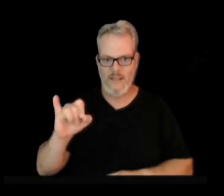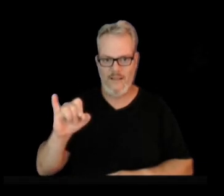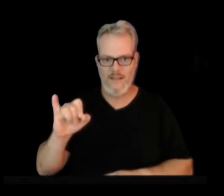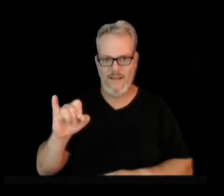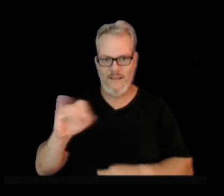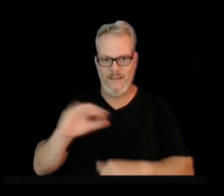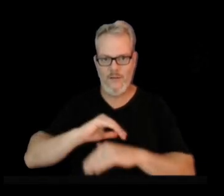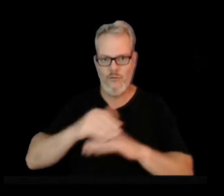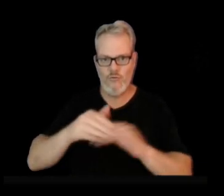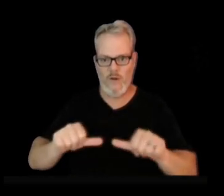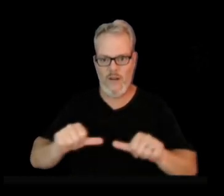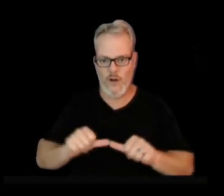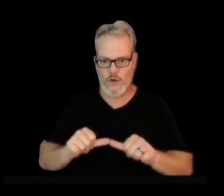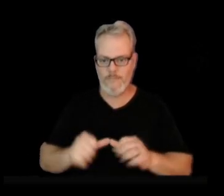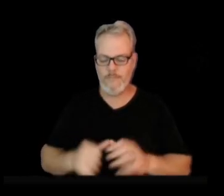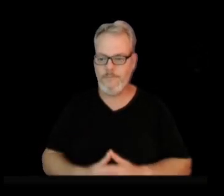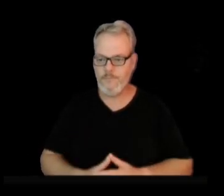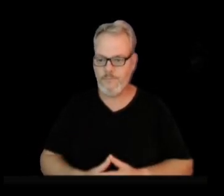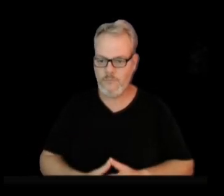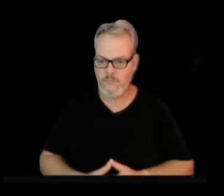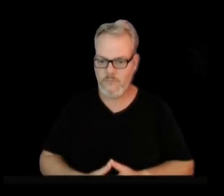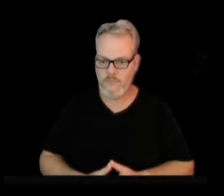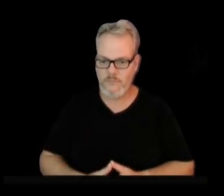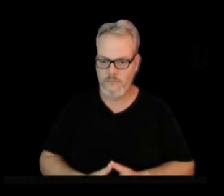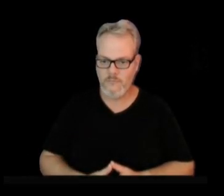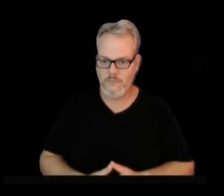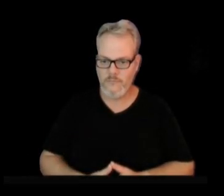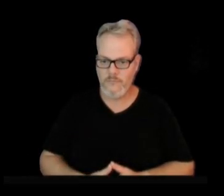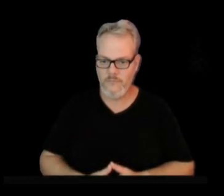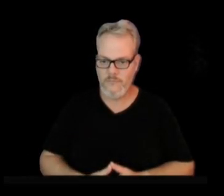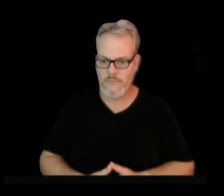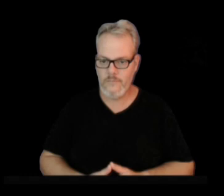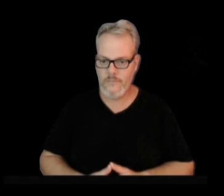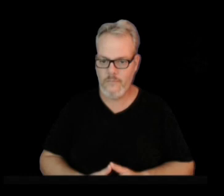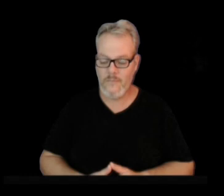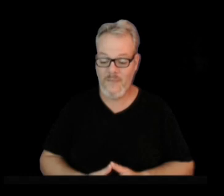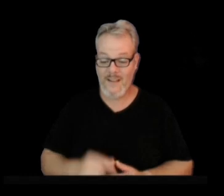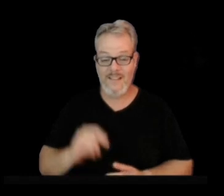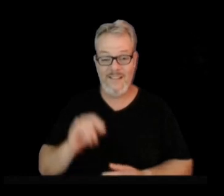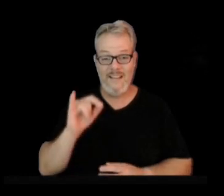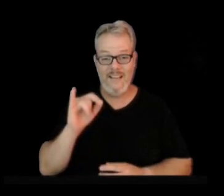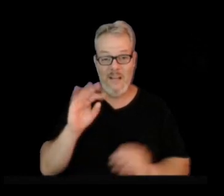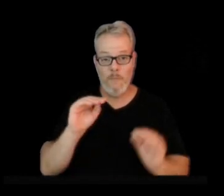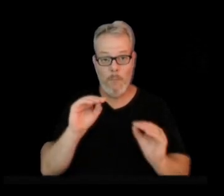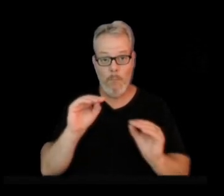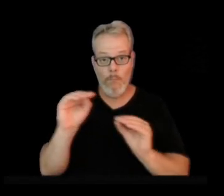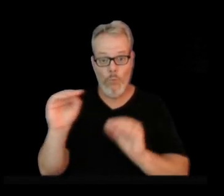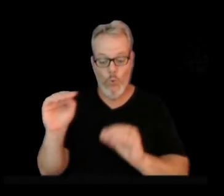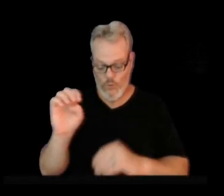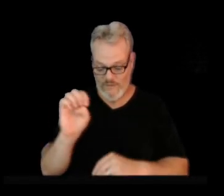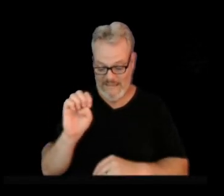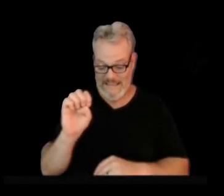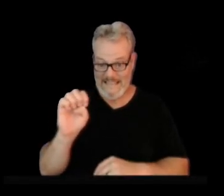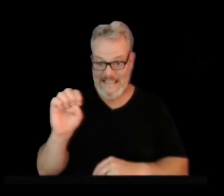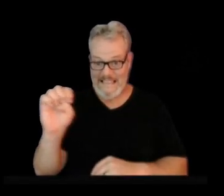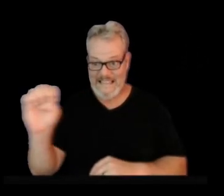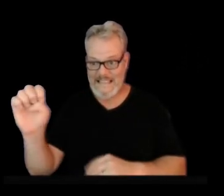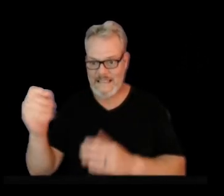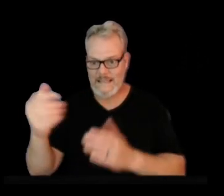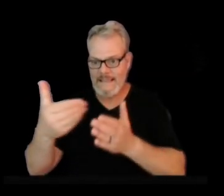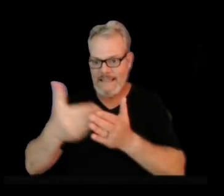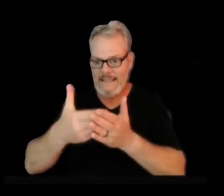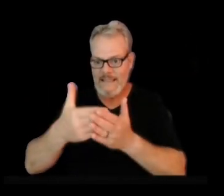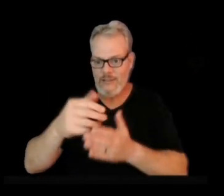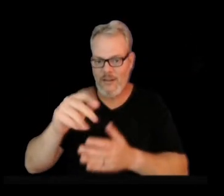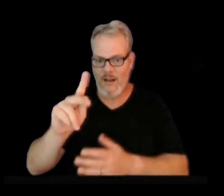movement. The signals aren't quite as large, but if you go further to the east, to near Nepal crater, right through